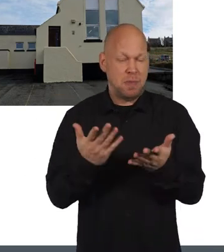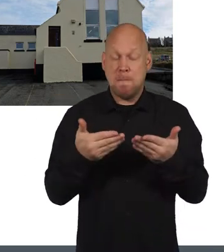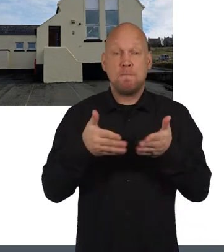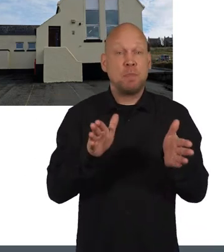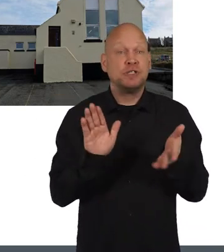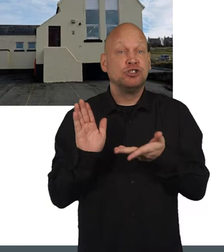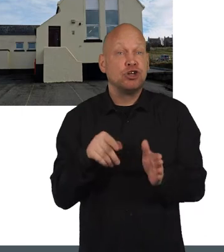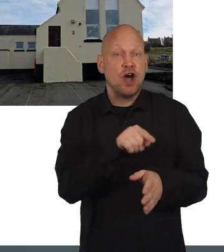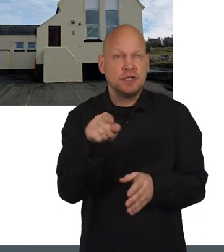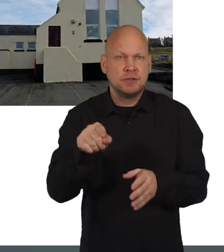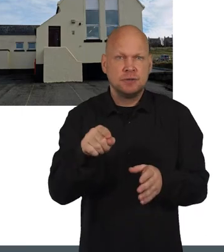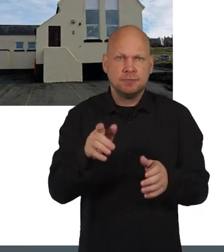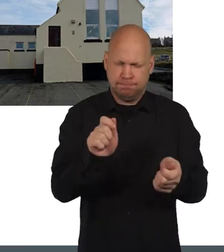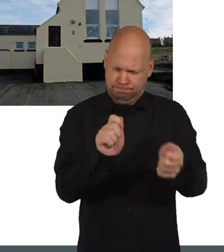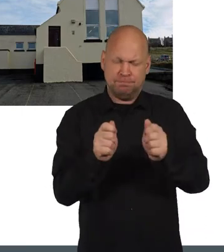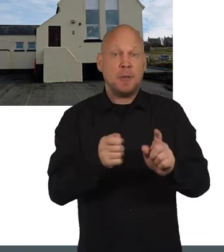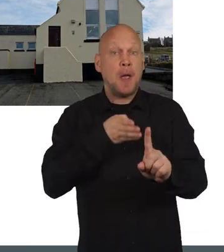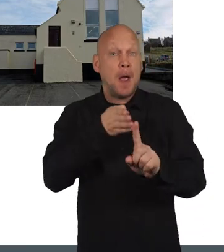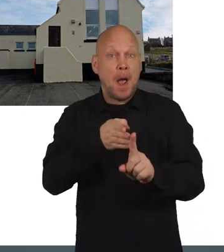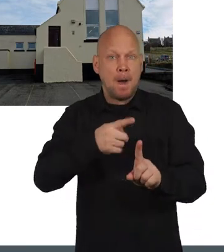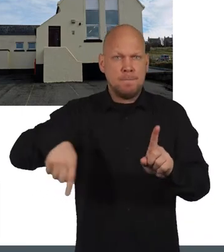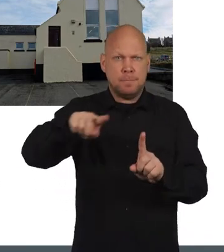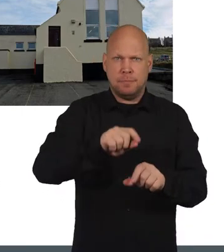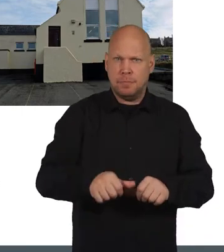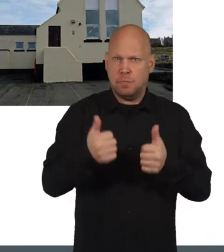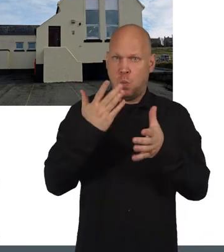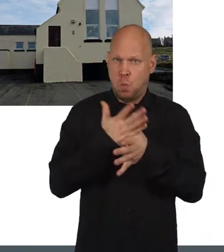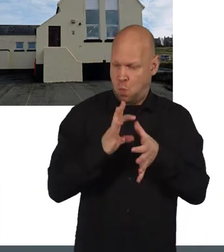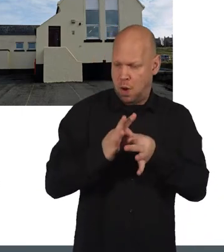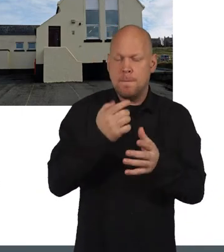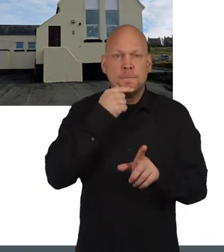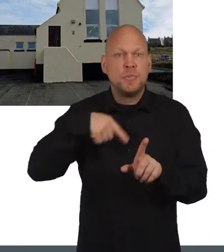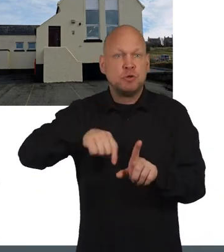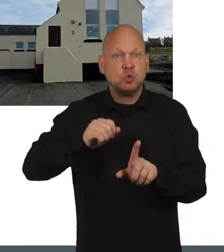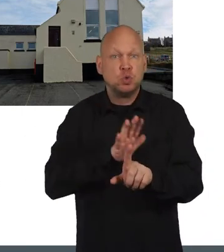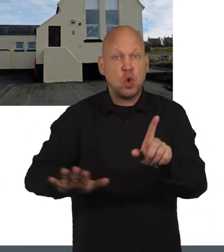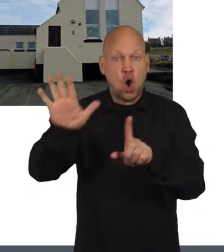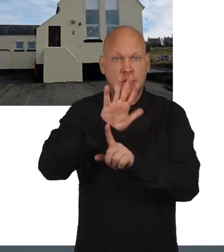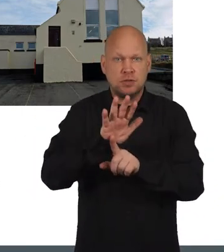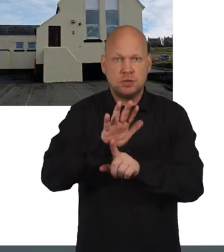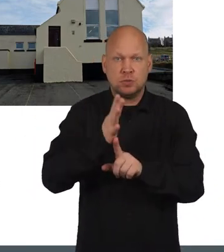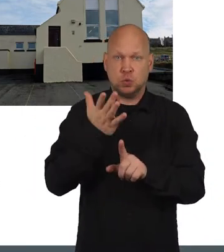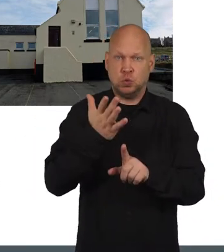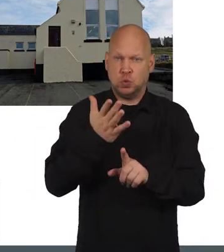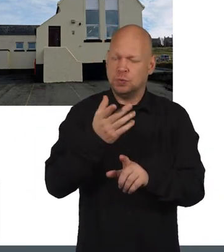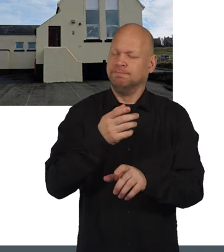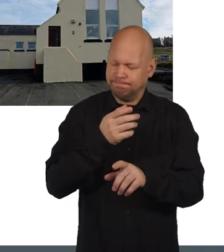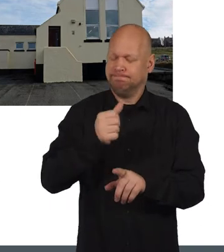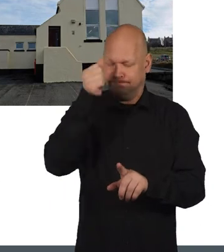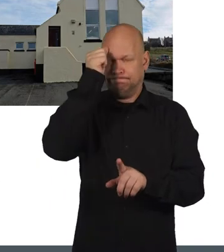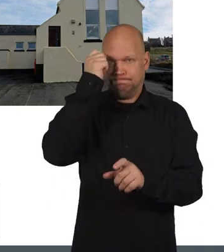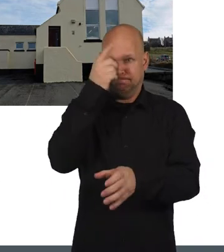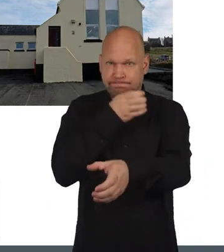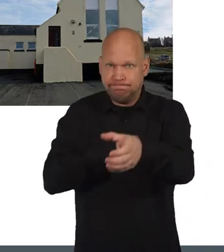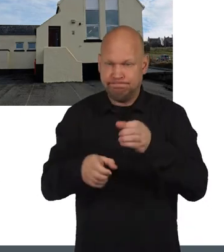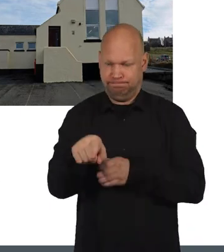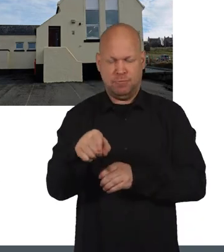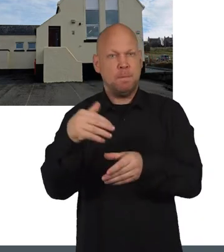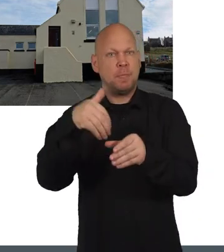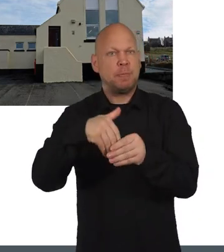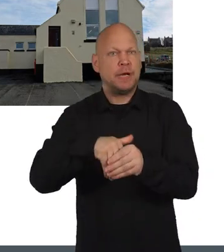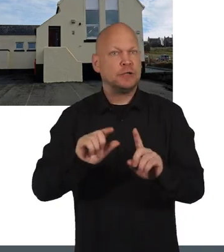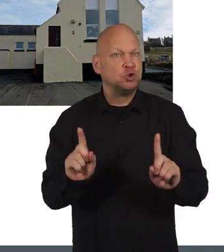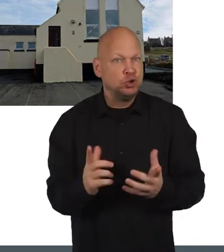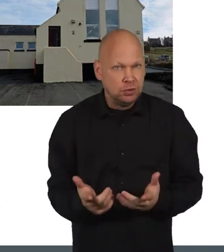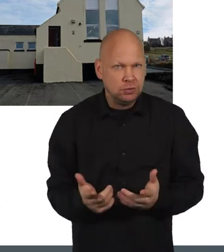Public service reform aims to make public services work better for the people of Scotland and it emphasises participation,